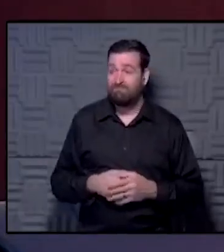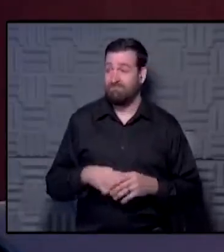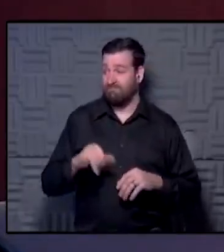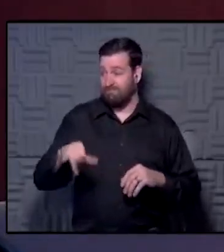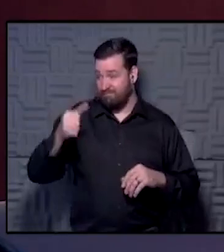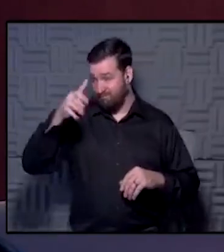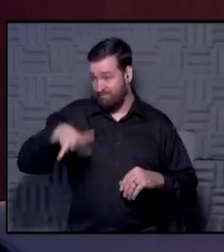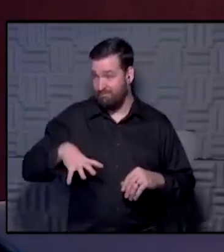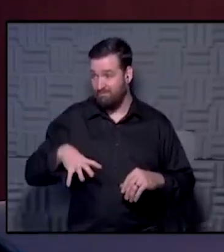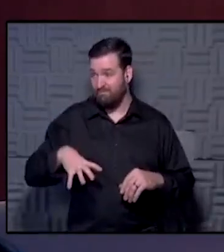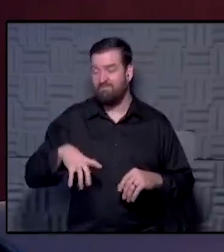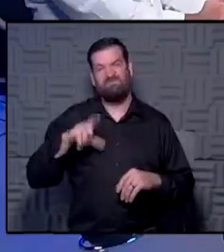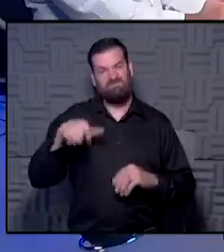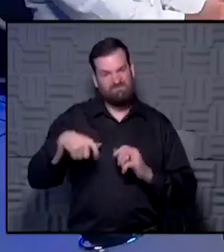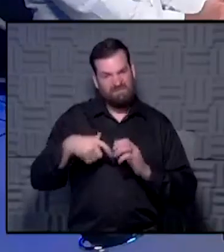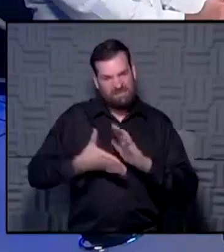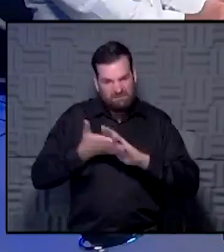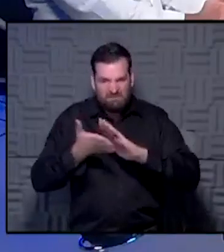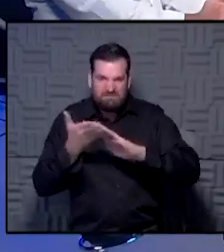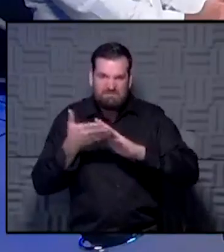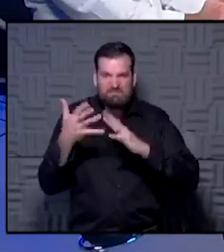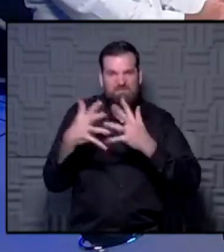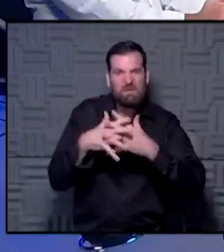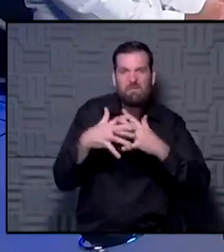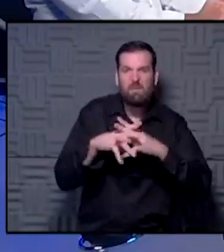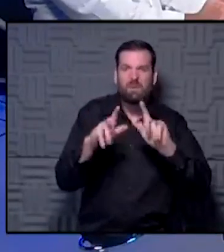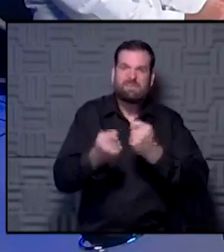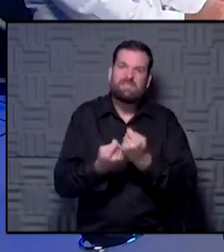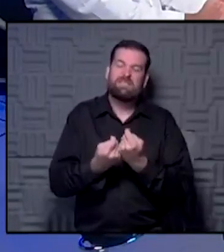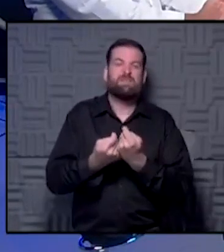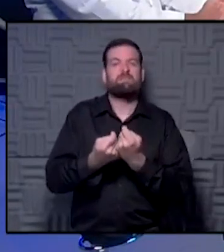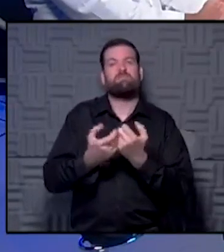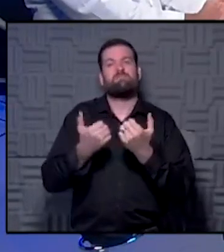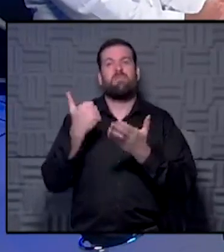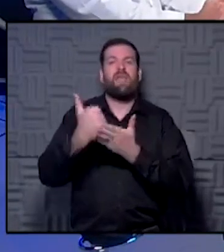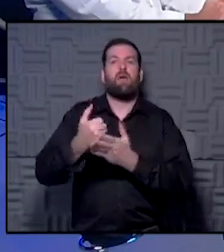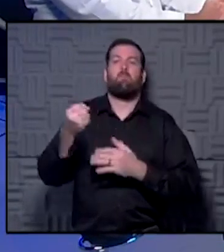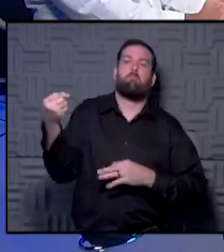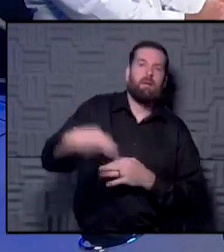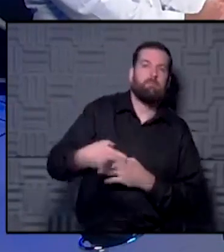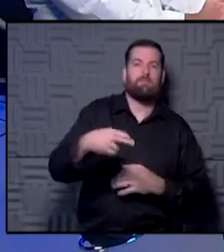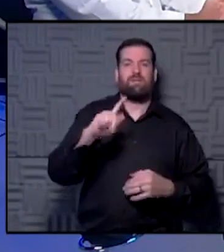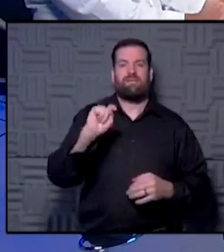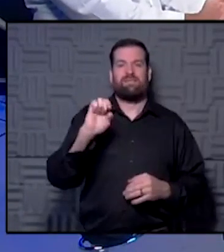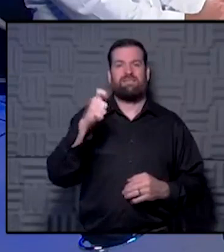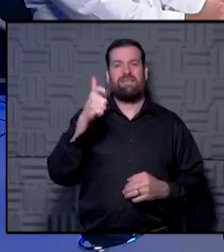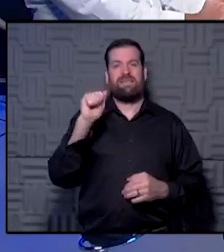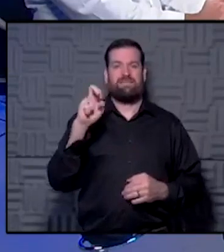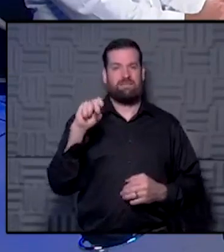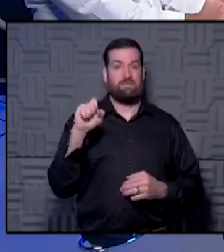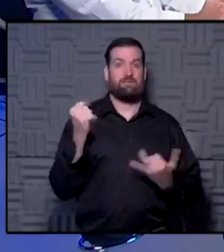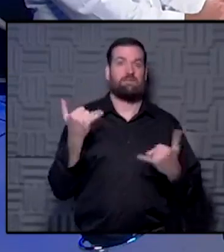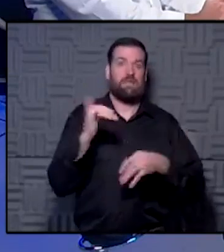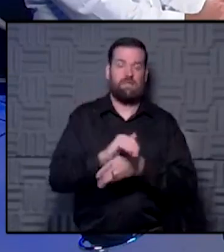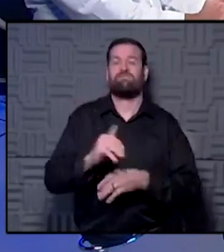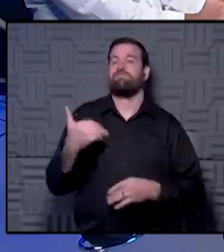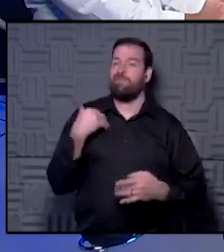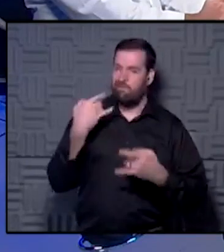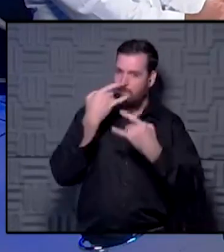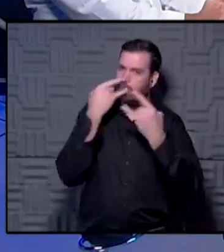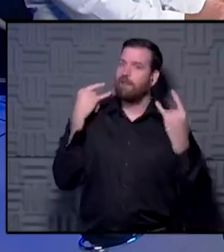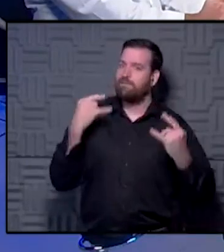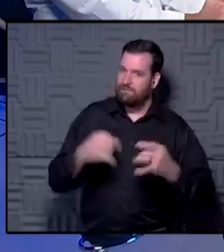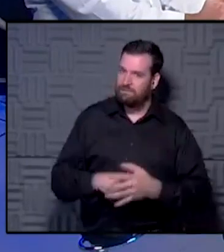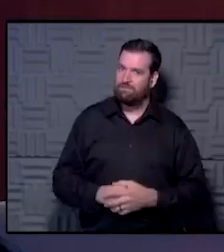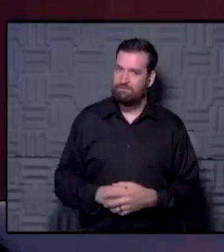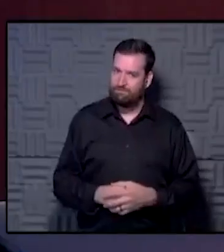guy, he's got to run a football team and a co-off fence. He's going to help beat the Texans tonight. You watch Patrick Mahomes. He's got his mask on.